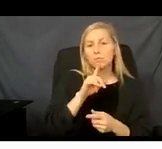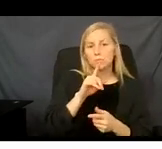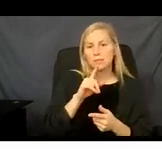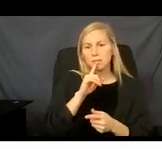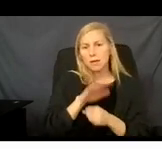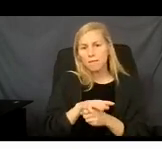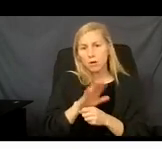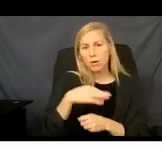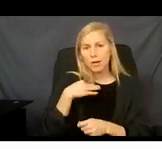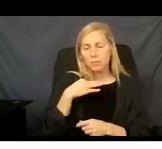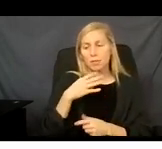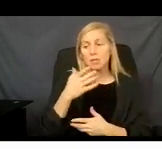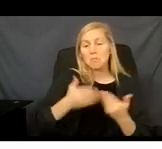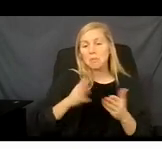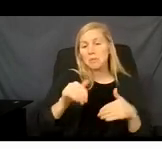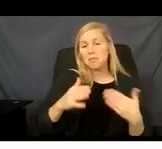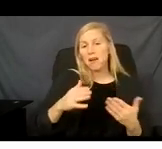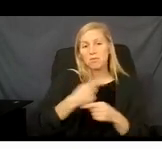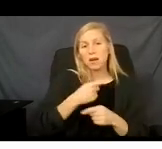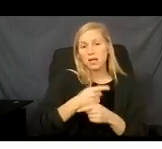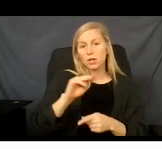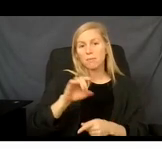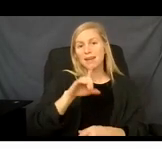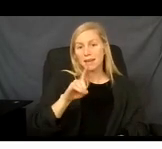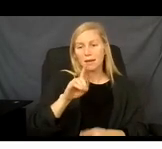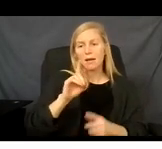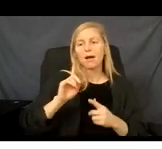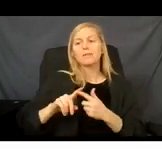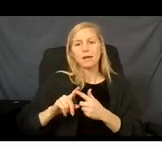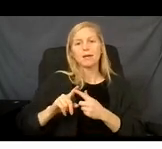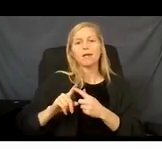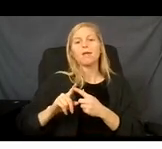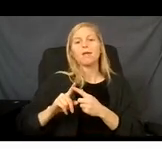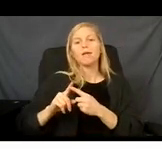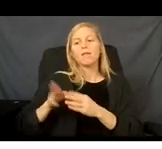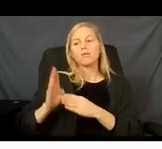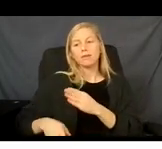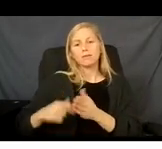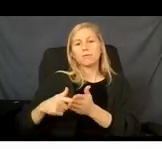you might be given just regular Medicaid until that requirement is satisfied.